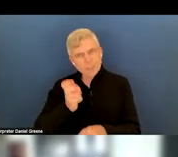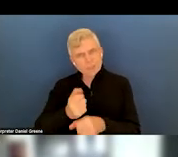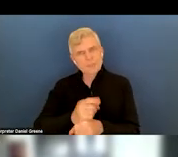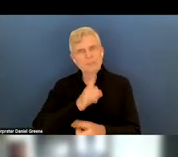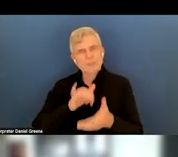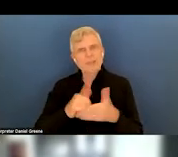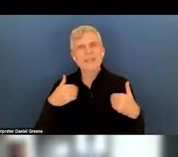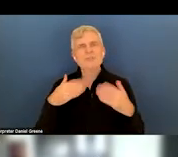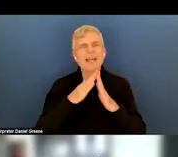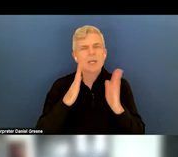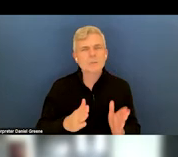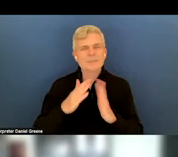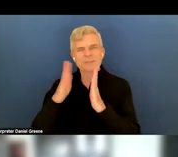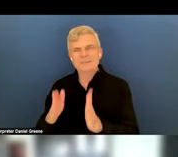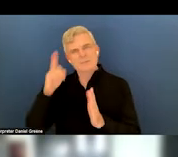people who need it.